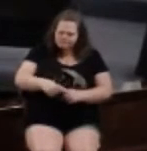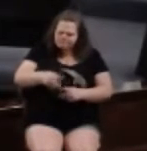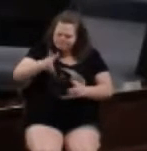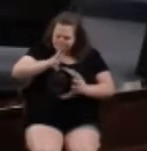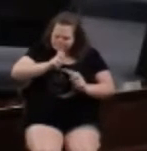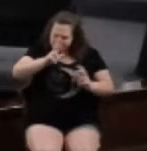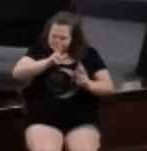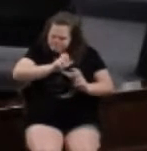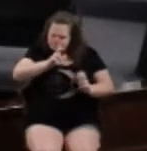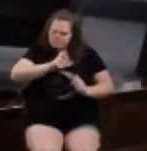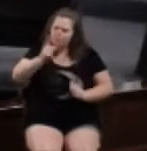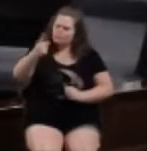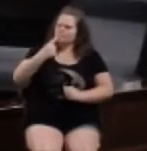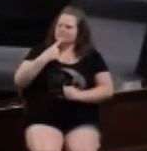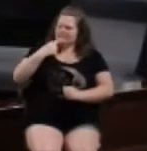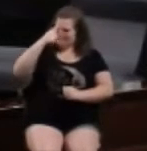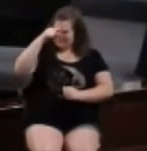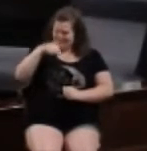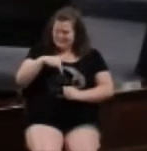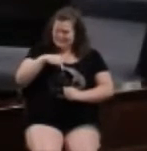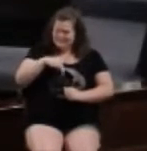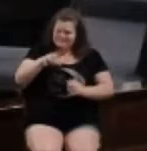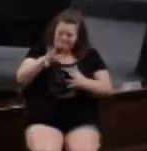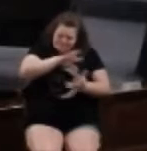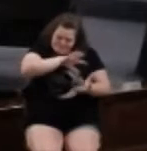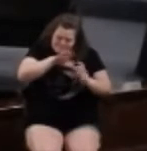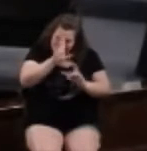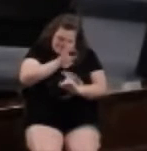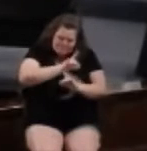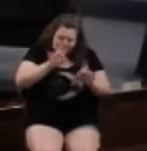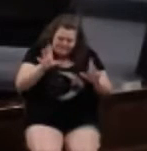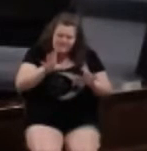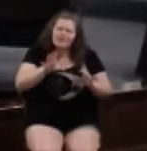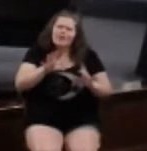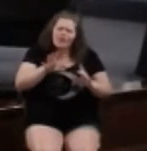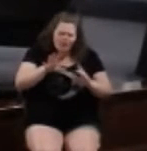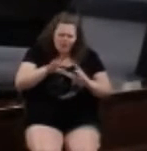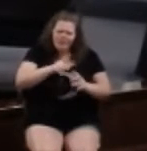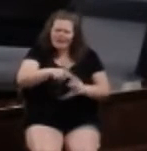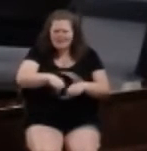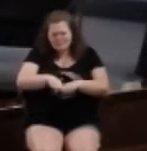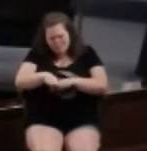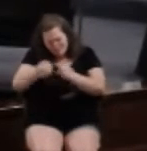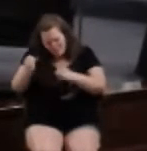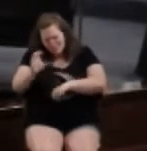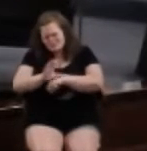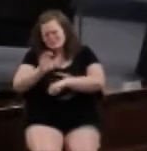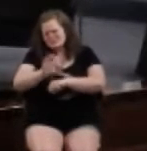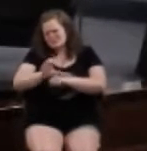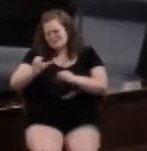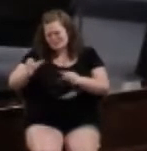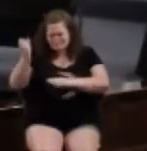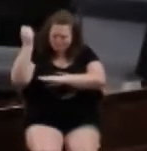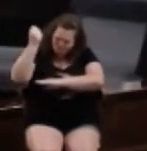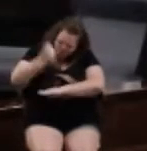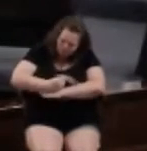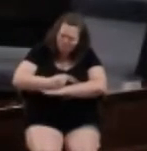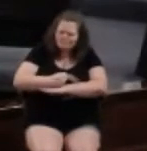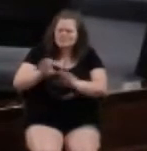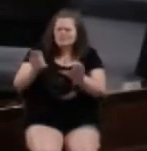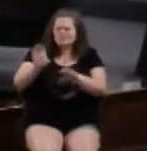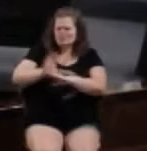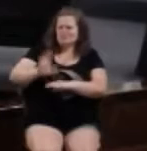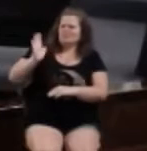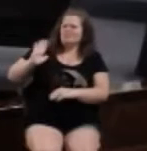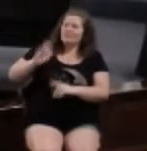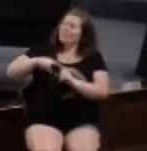Because these storms that I'm about to talk about have devastated churches. They have broken churches. They have closed churches. But,